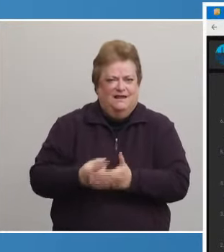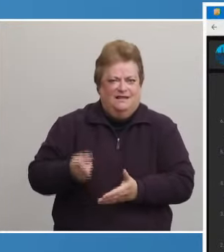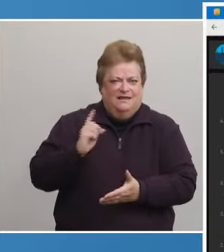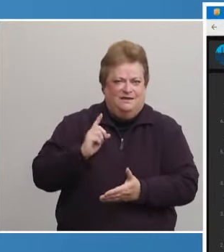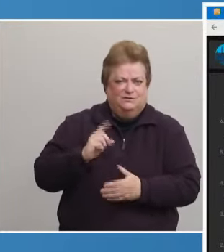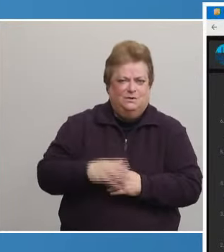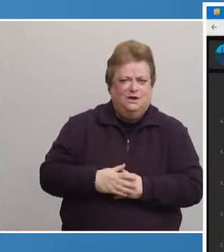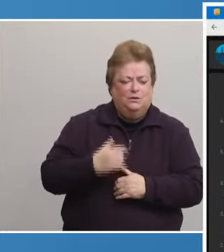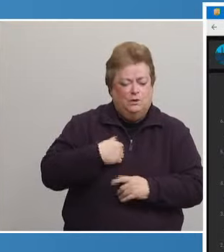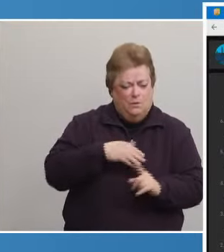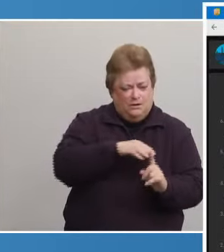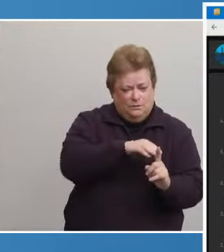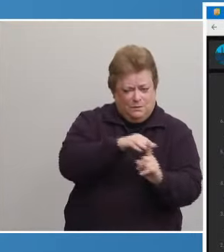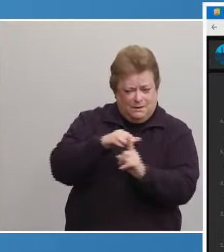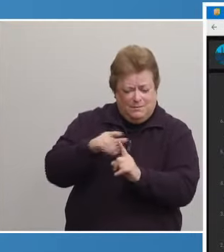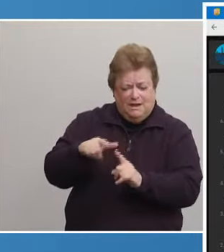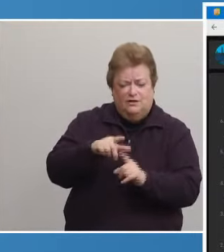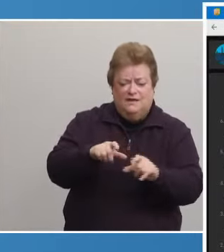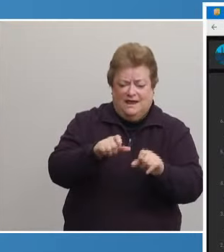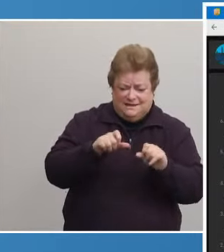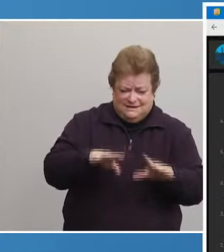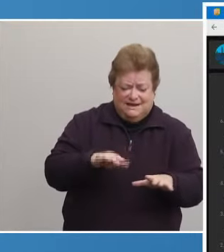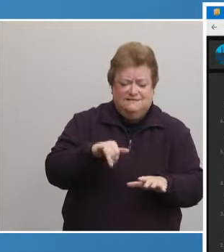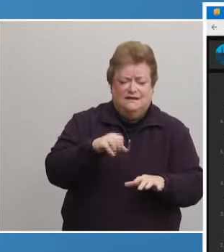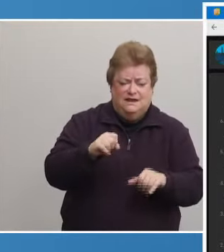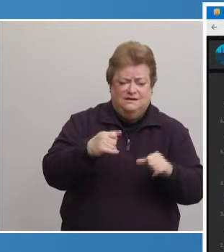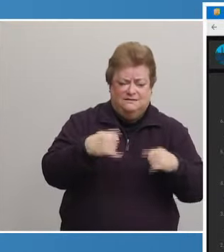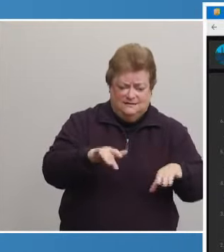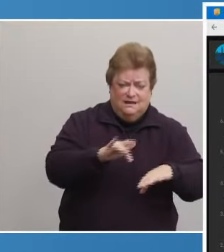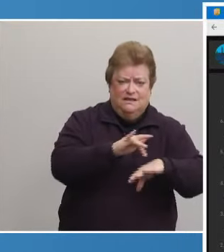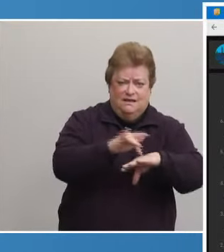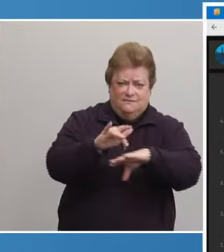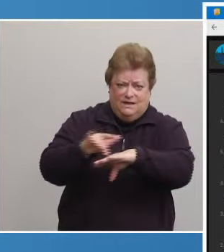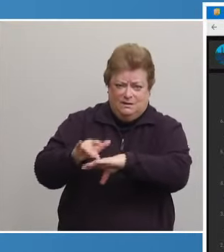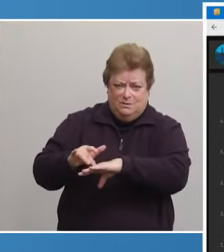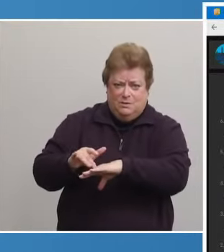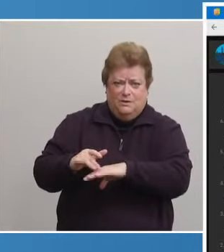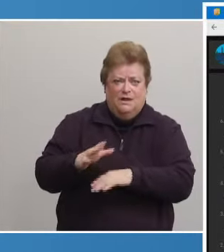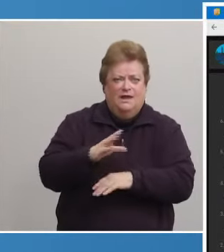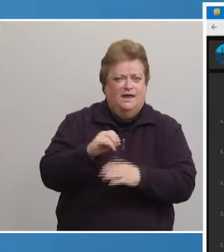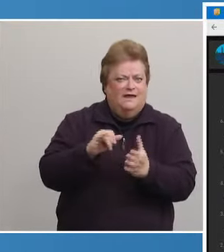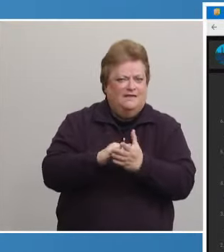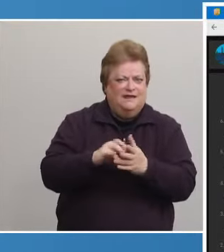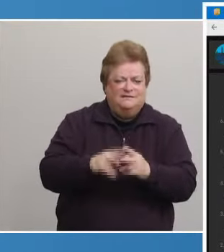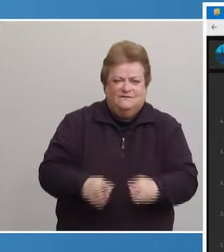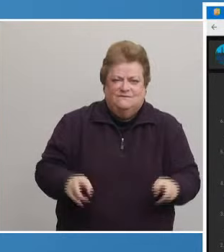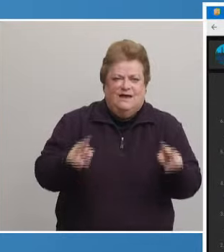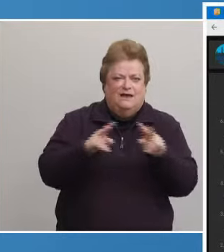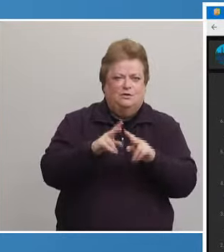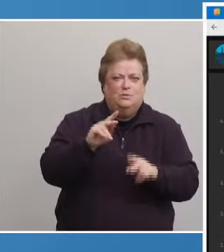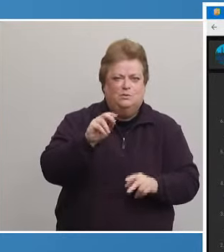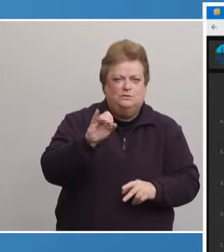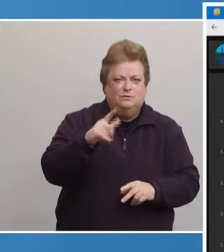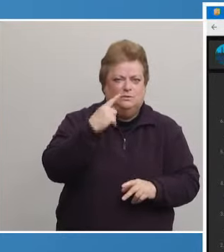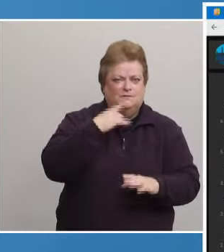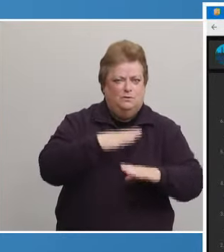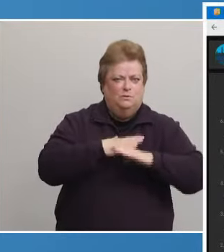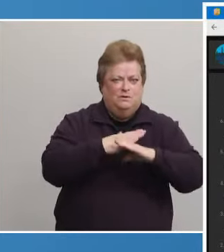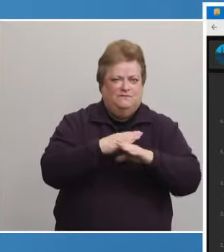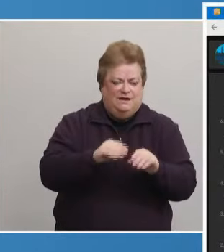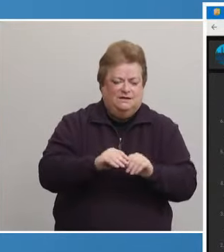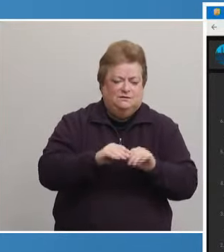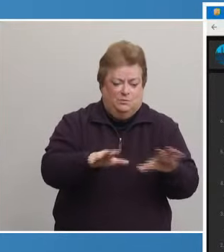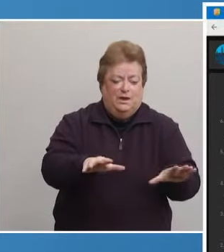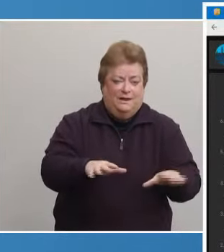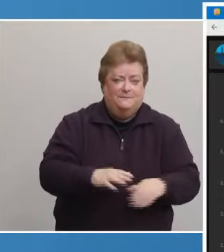want to remind the public that testing remains widely available in Lincoln and this is really a valuable tool in preventing the spread